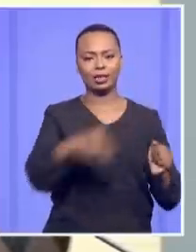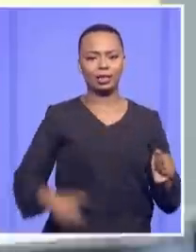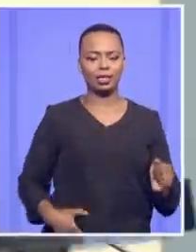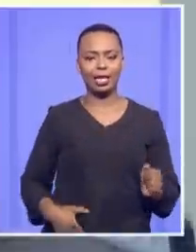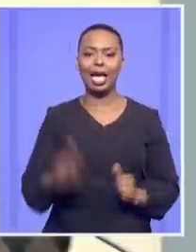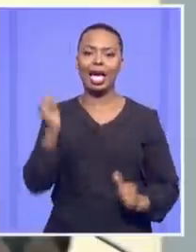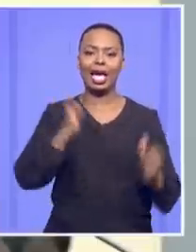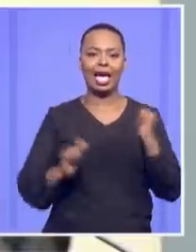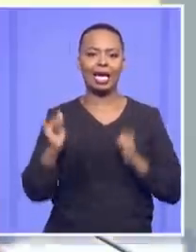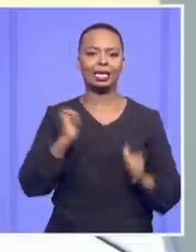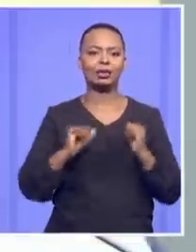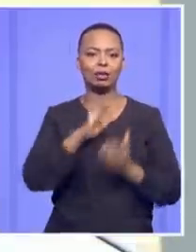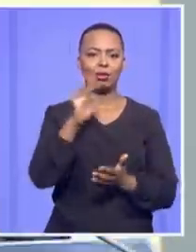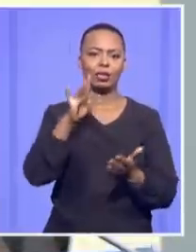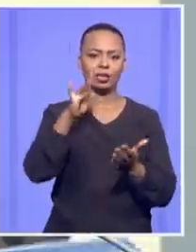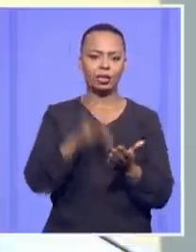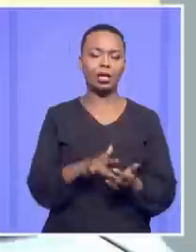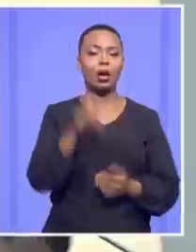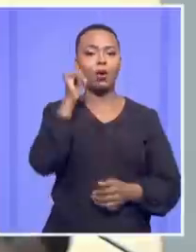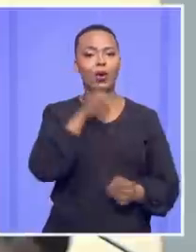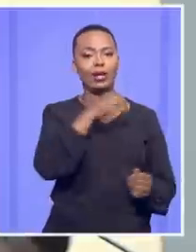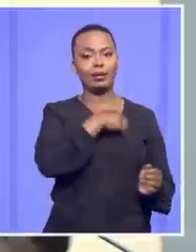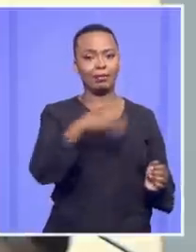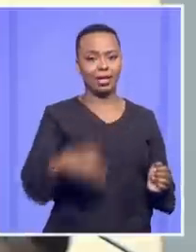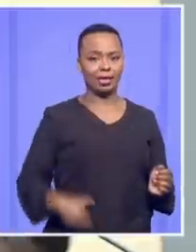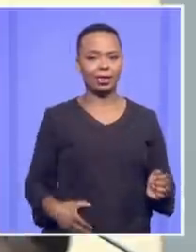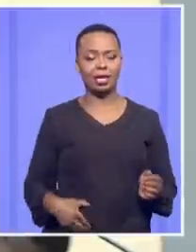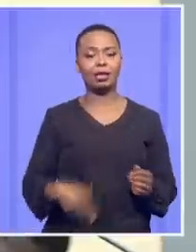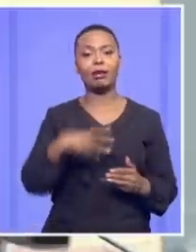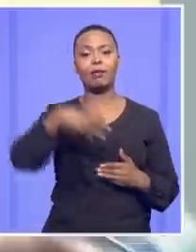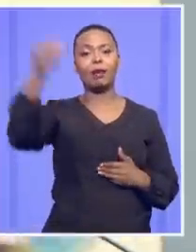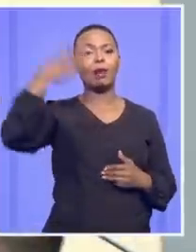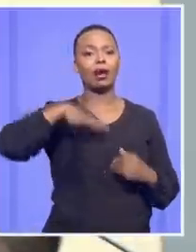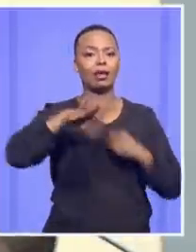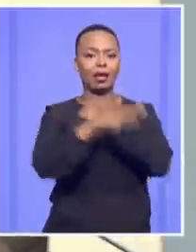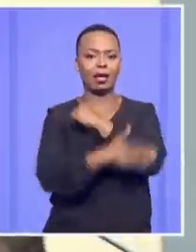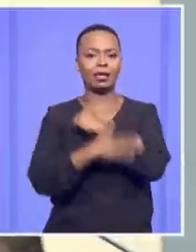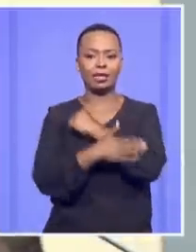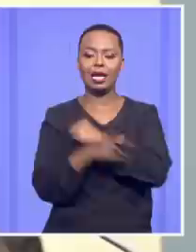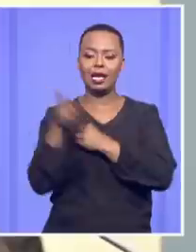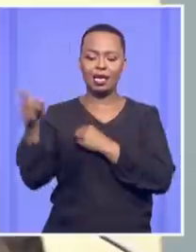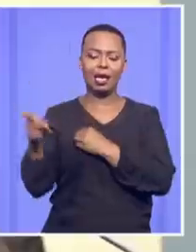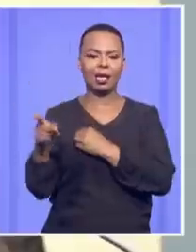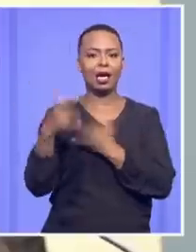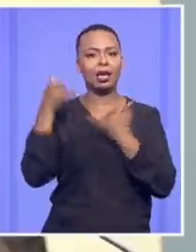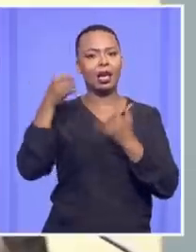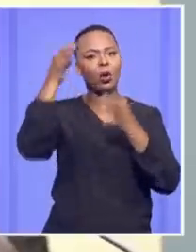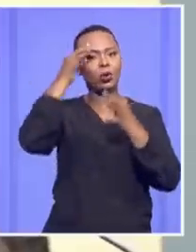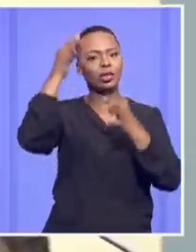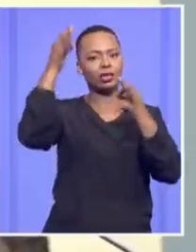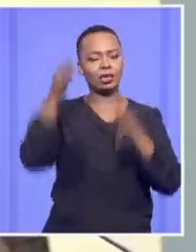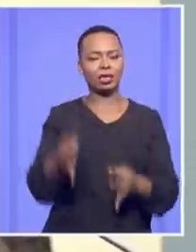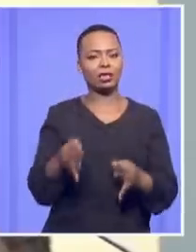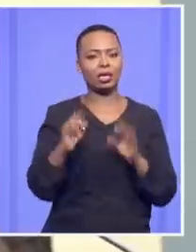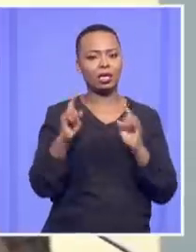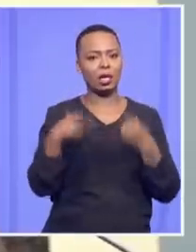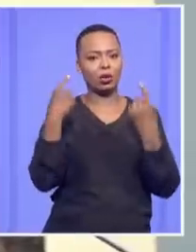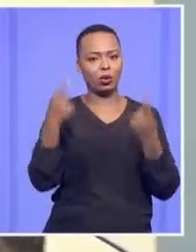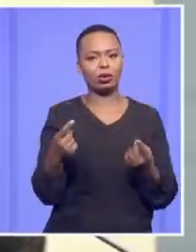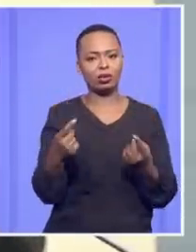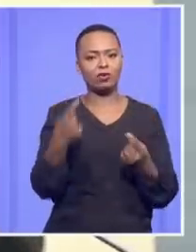country or unable to fulfill the duties of a President, what would make him unable to fulfill his duties here?